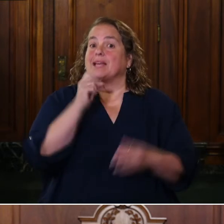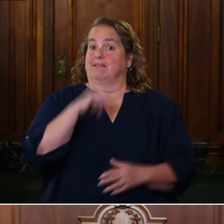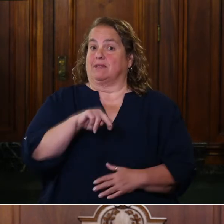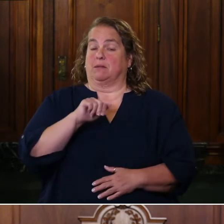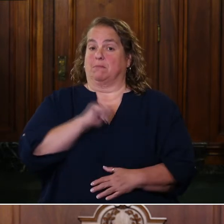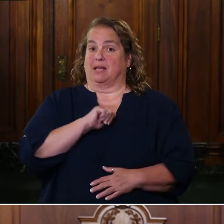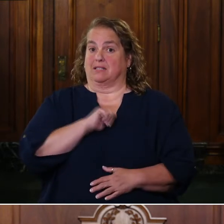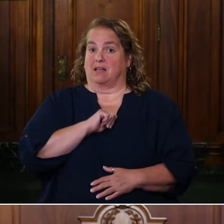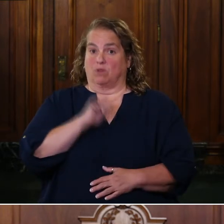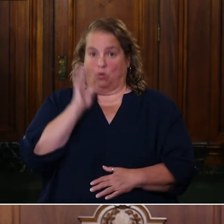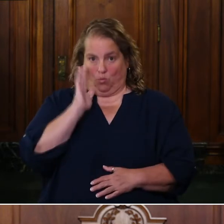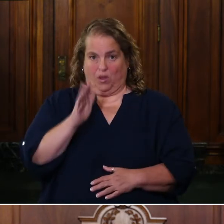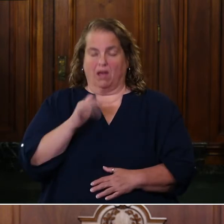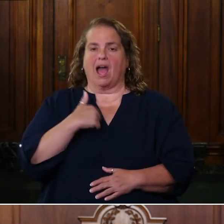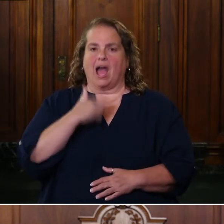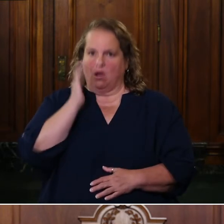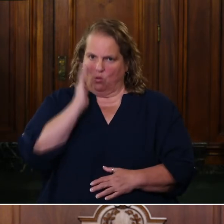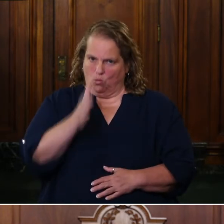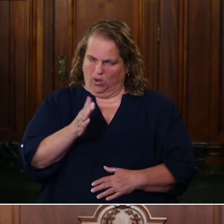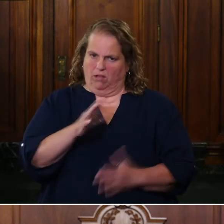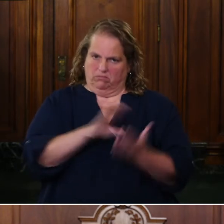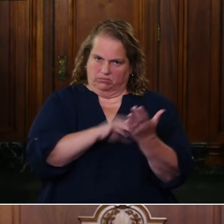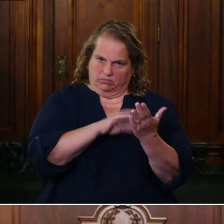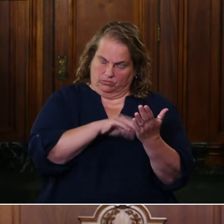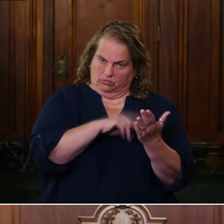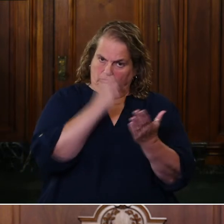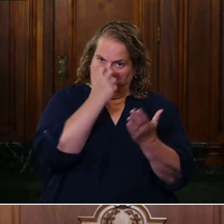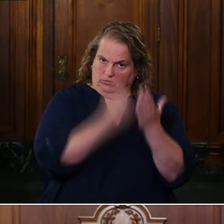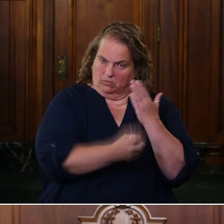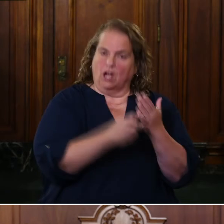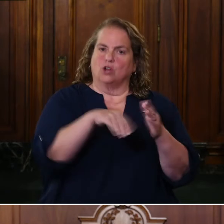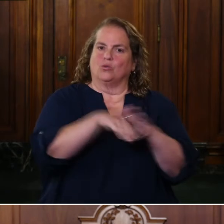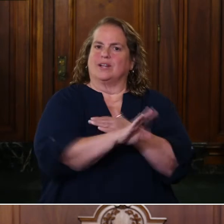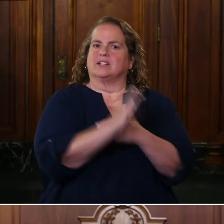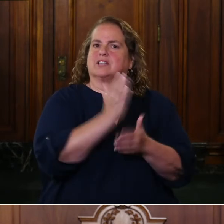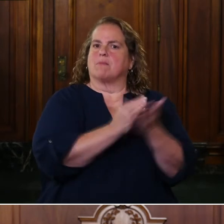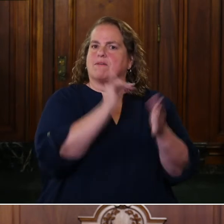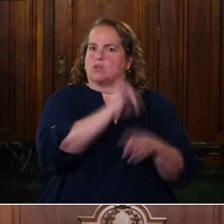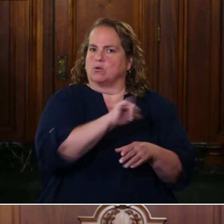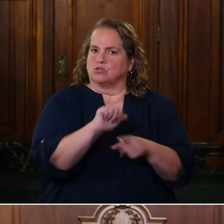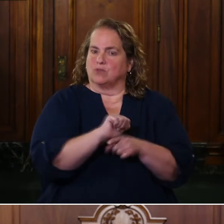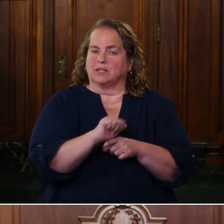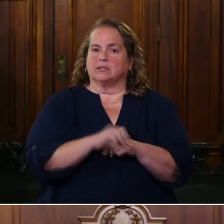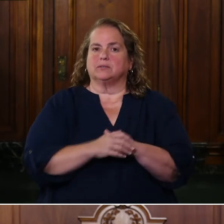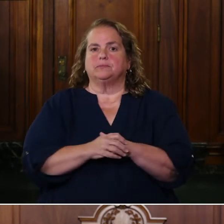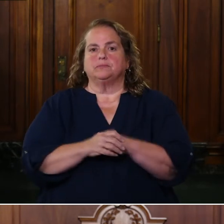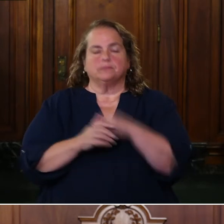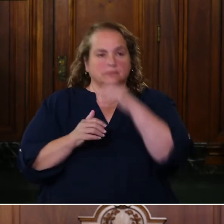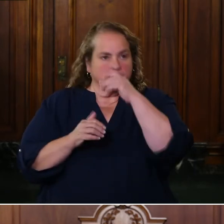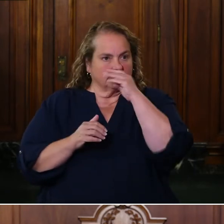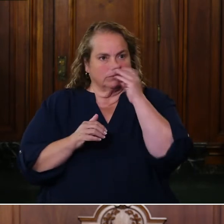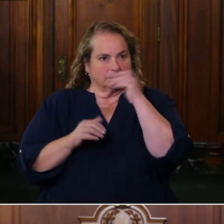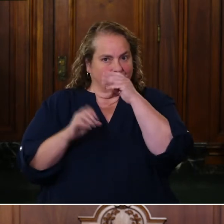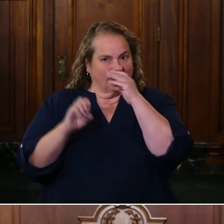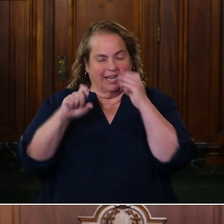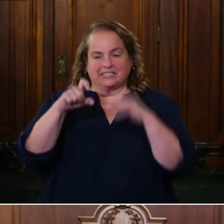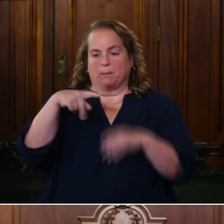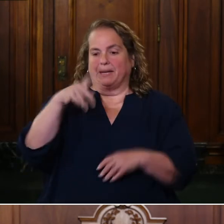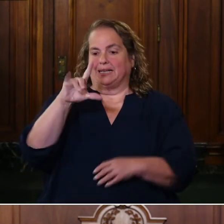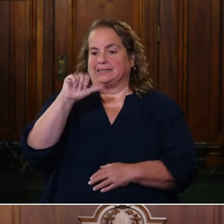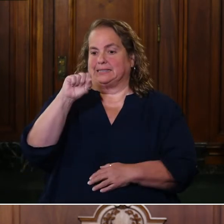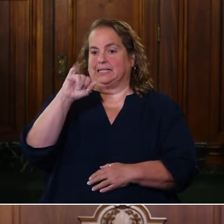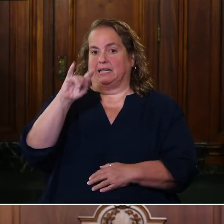delve into and actually hope to go through some of the training. Implicit bias. We know that's something that we all have.